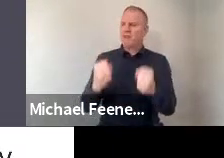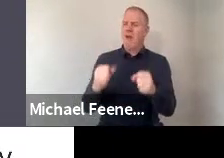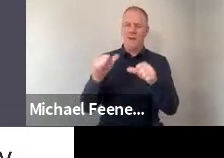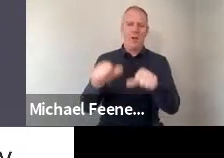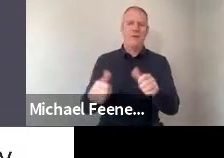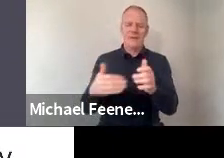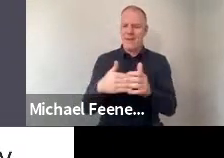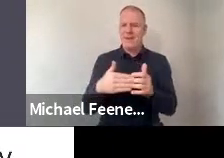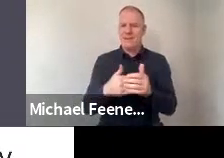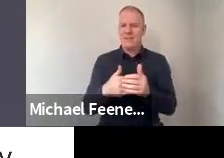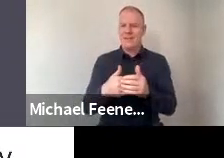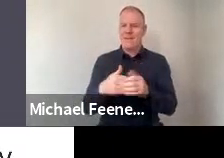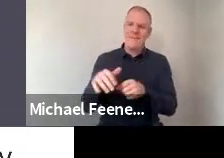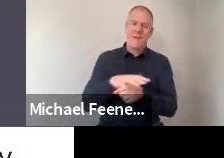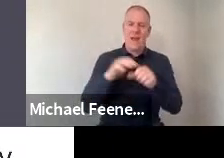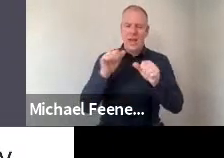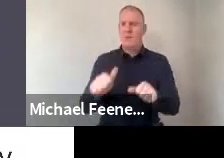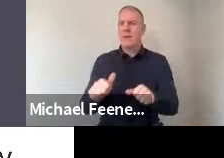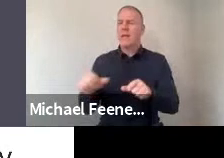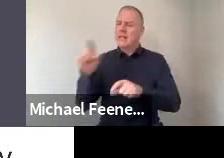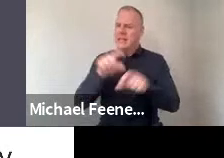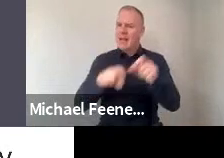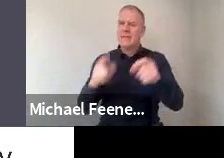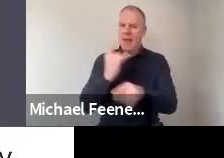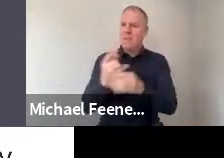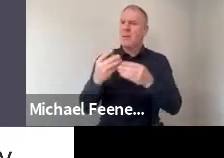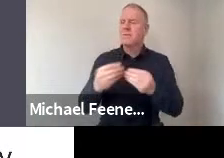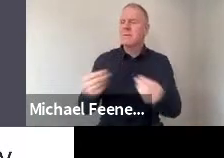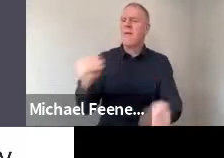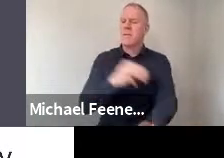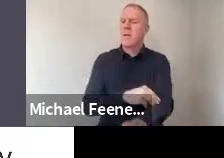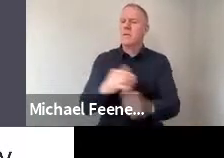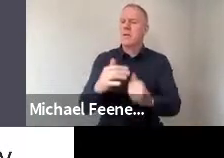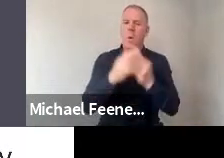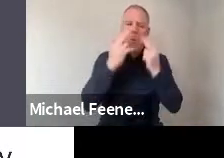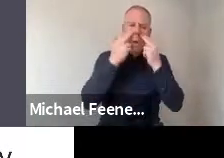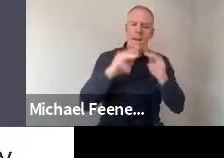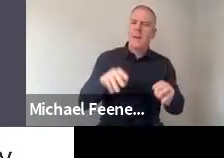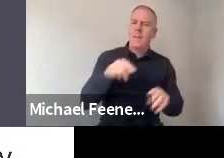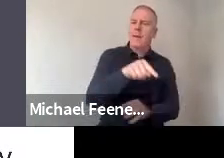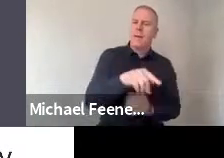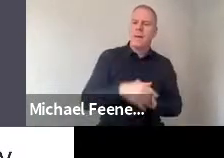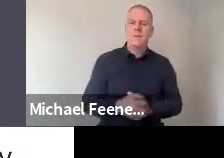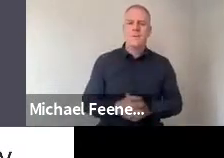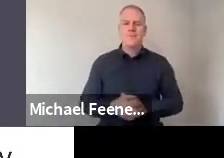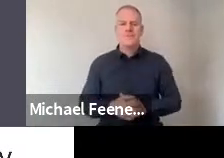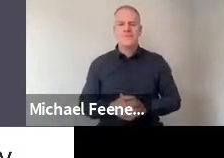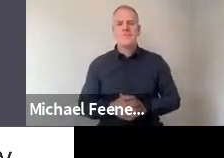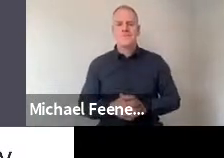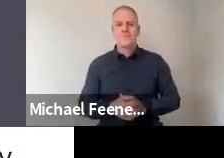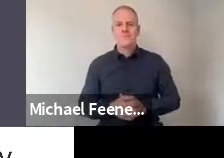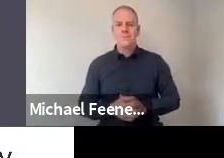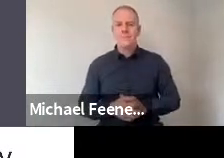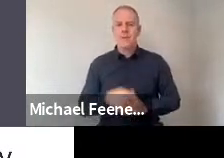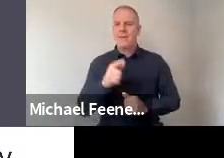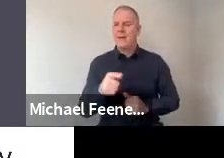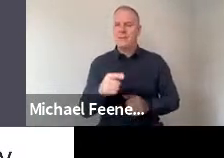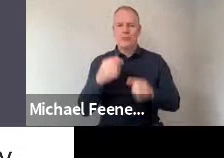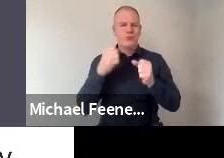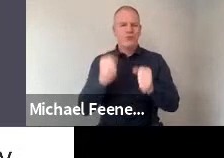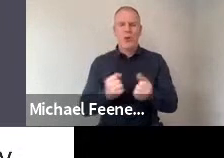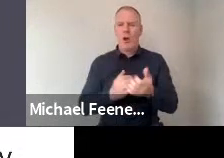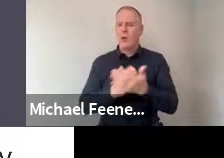is, is addressing the real problems of ordinary people. So this view is very strong in the midst of the pandemic.